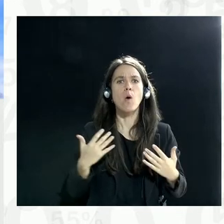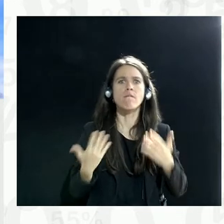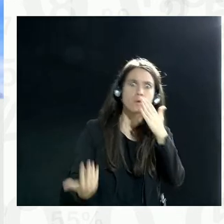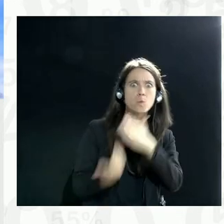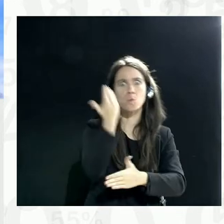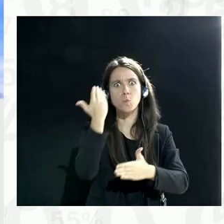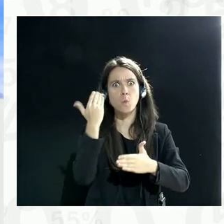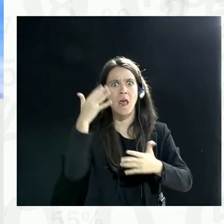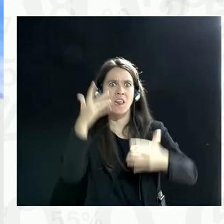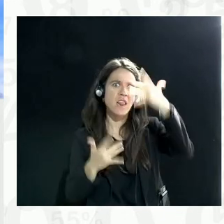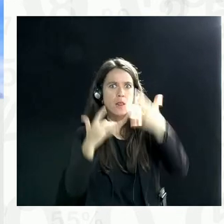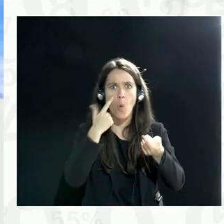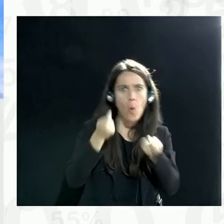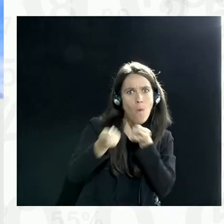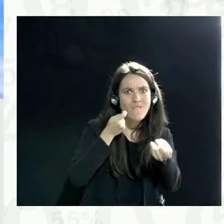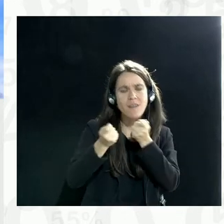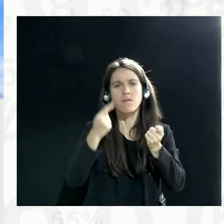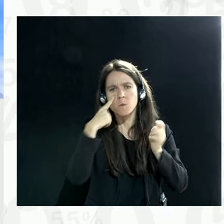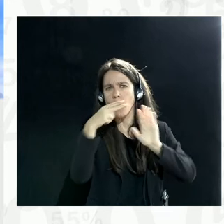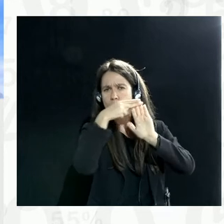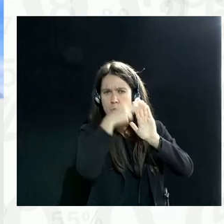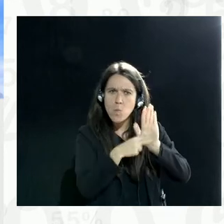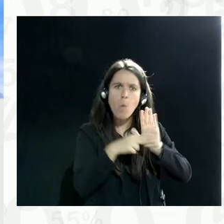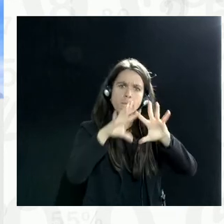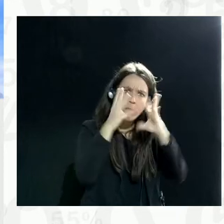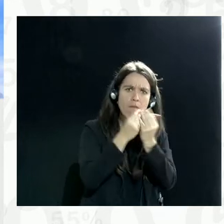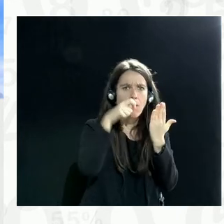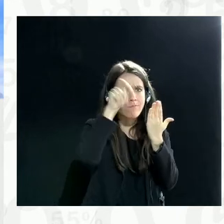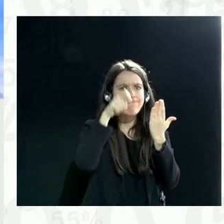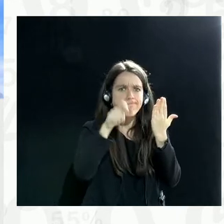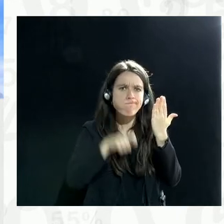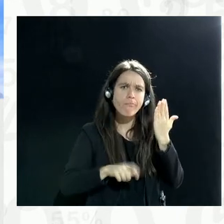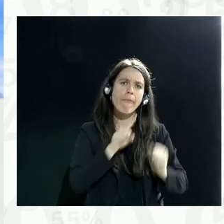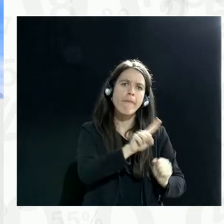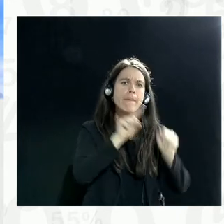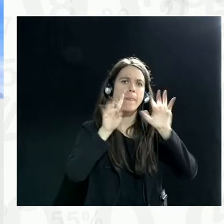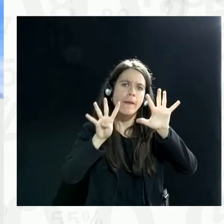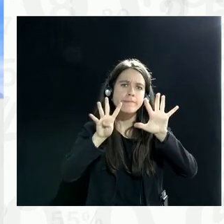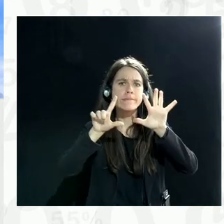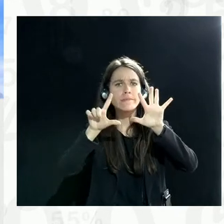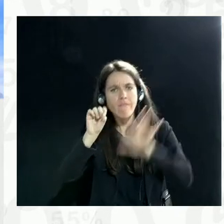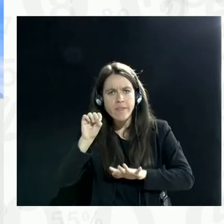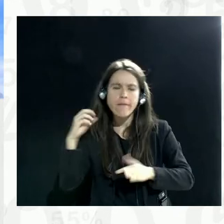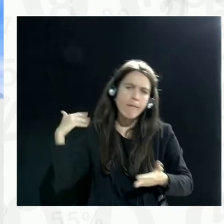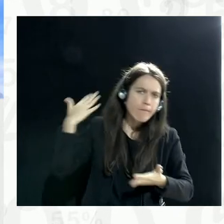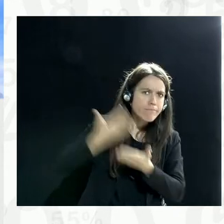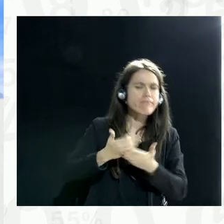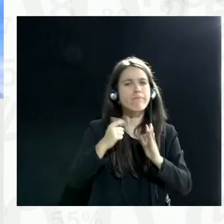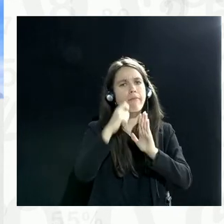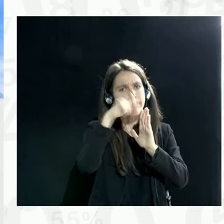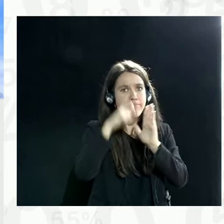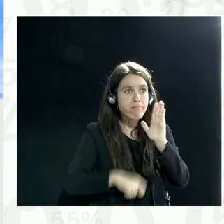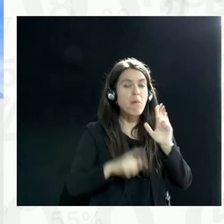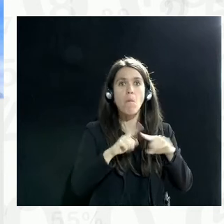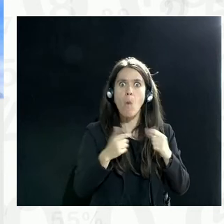there that meets the norms that have been developed now since the 1970s, and you have not done public consultation, it